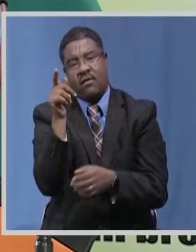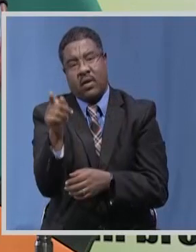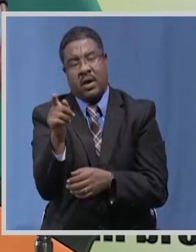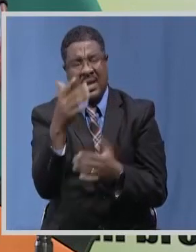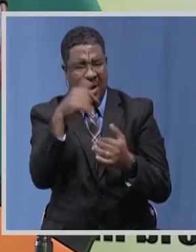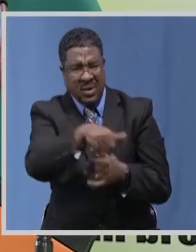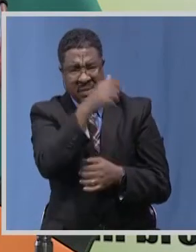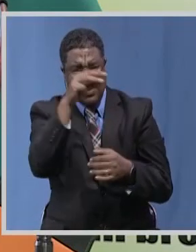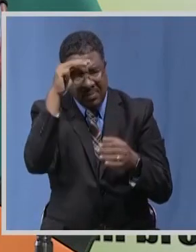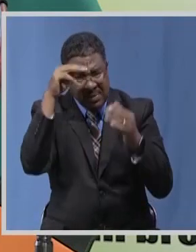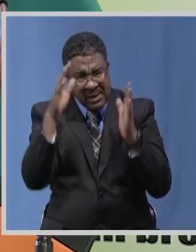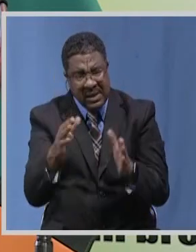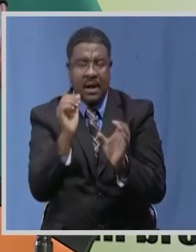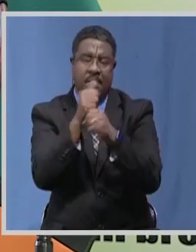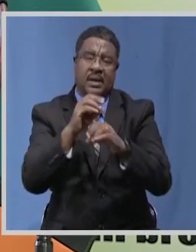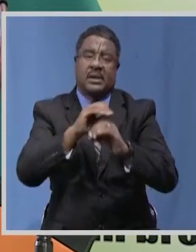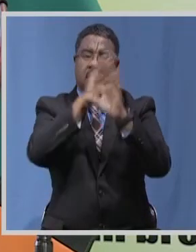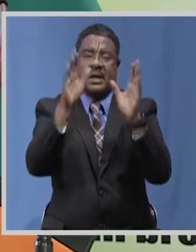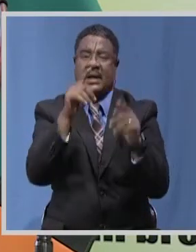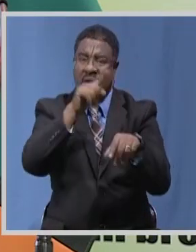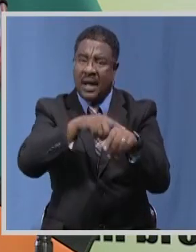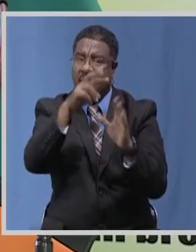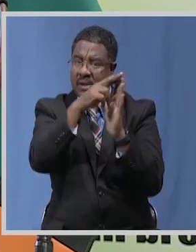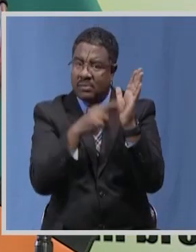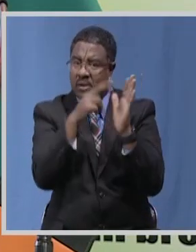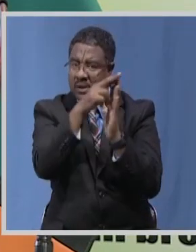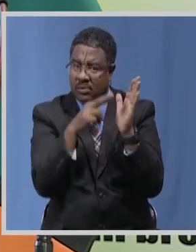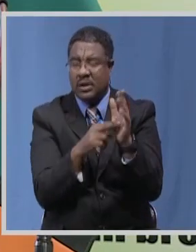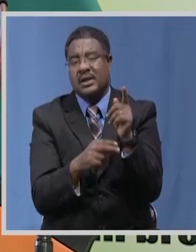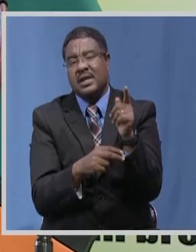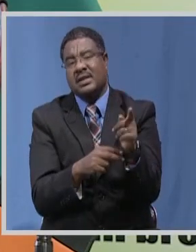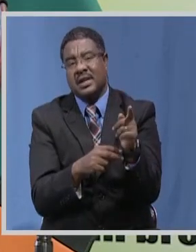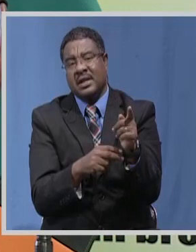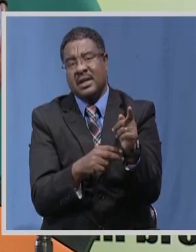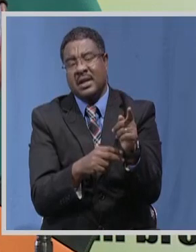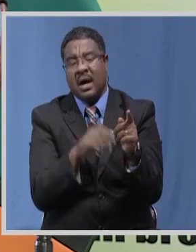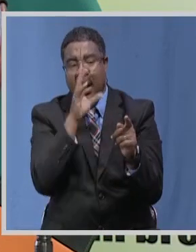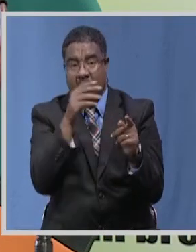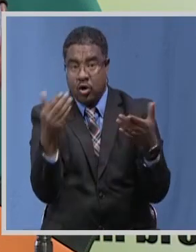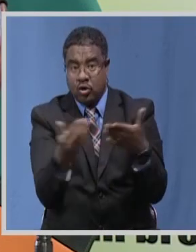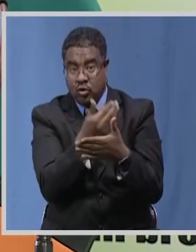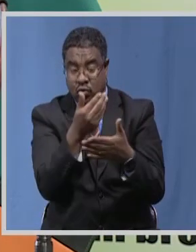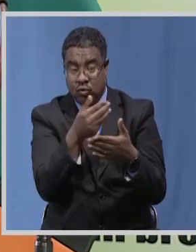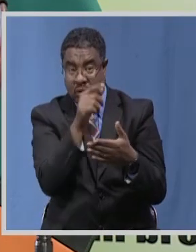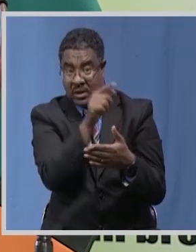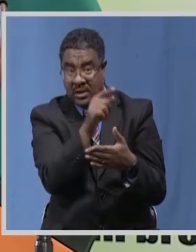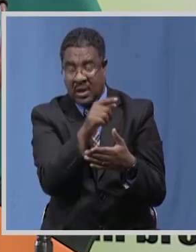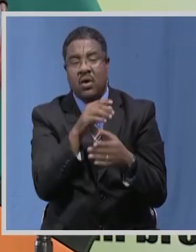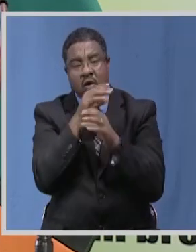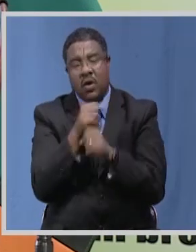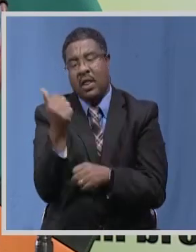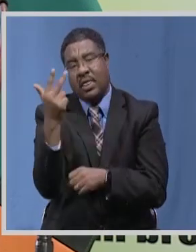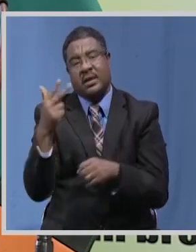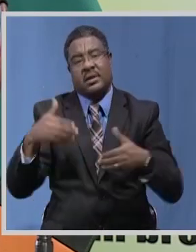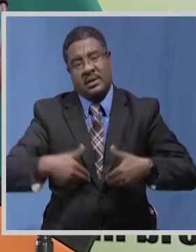Chitalo Chilufia are the daily COVID-19 media briefing revealed that the new cases that include a 13 year old child